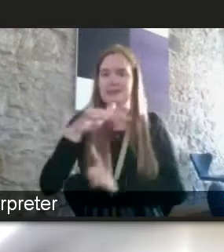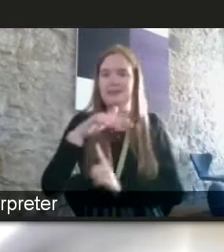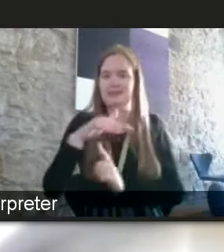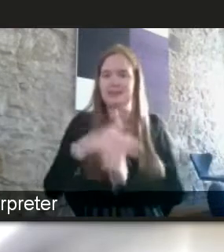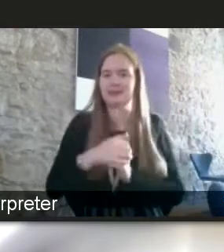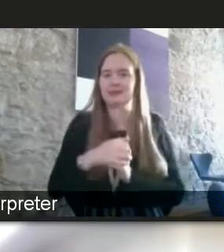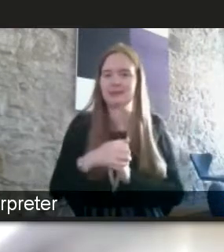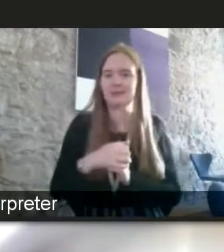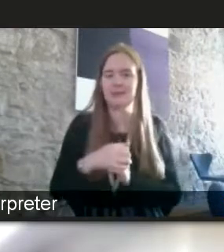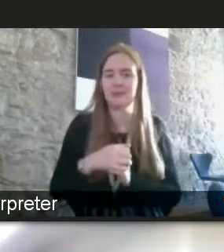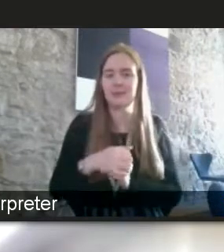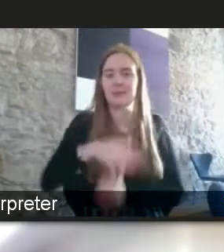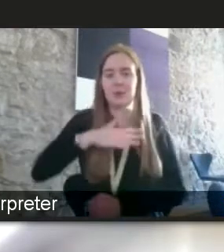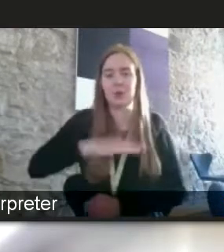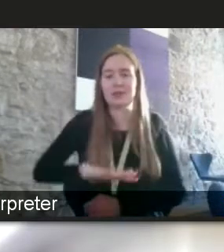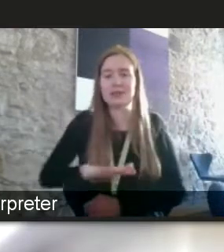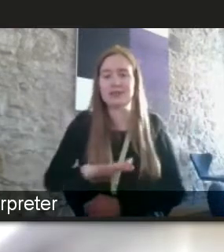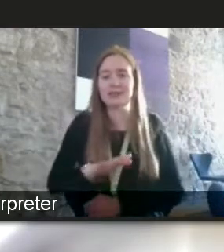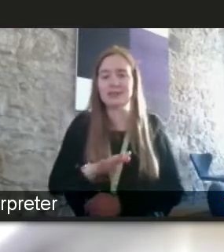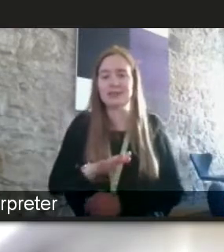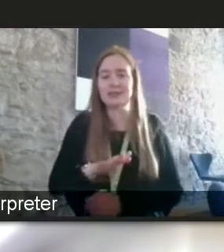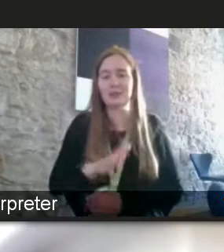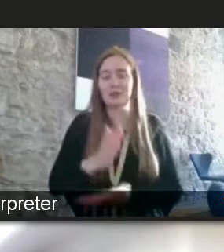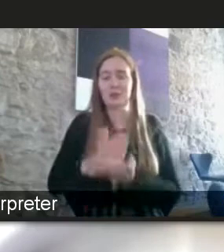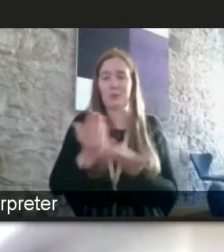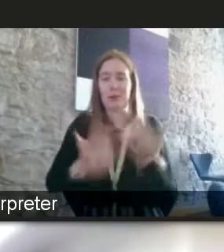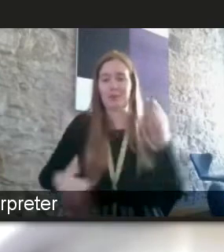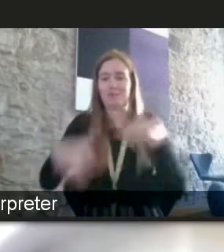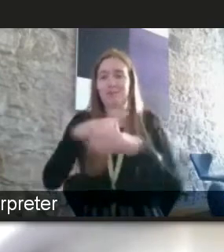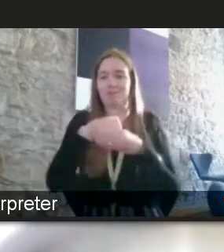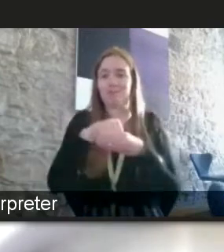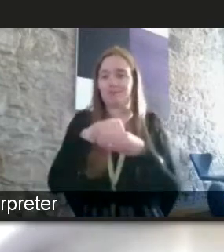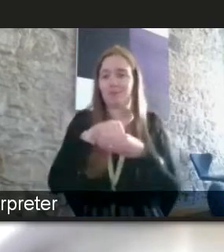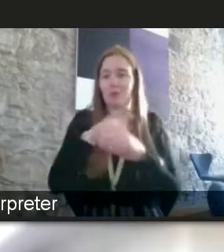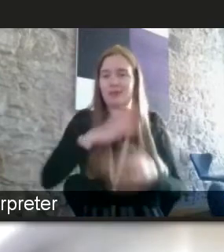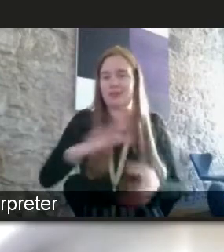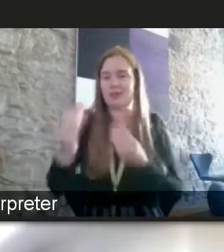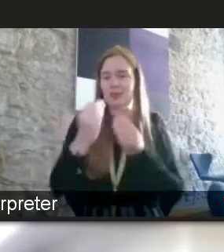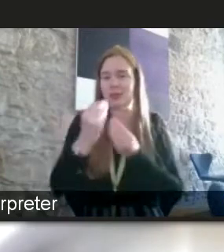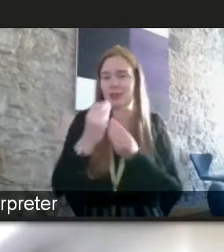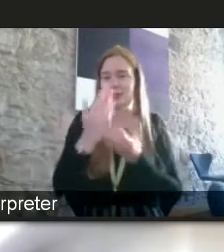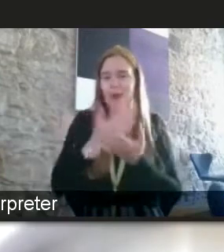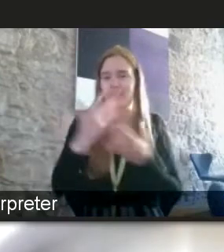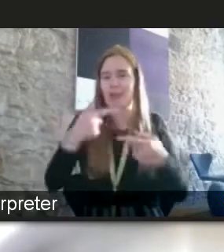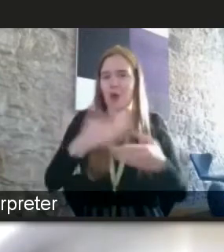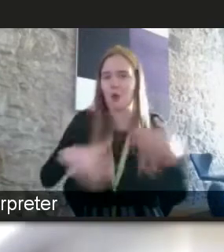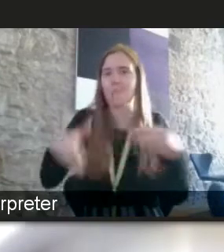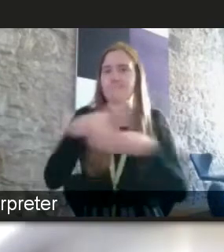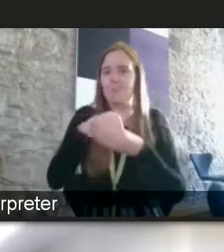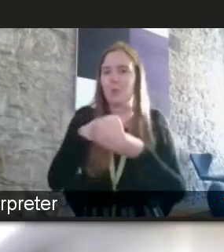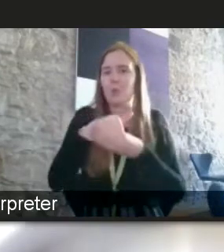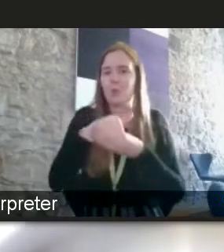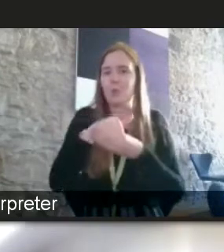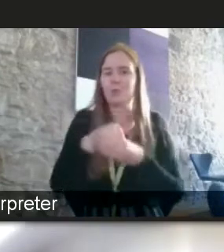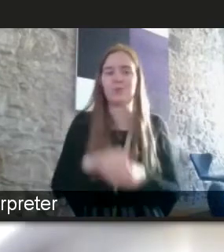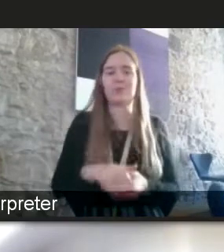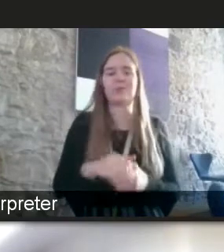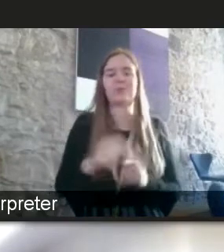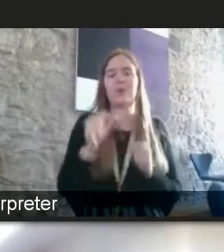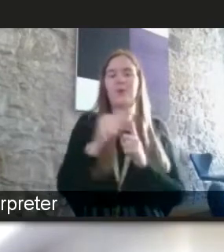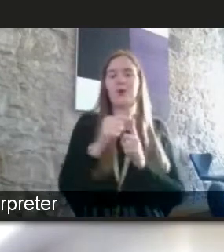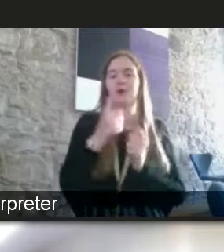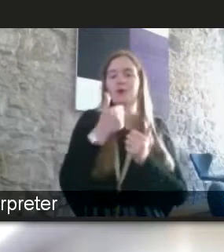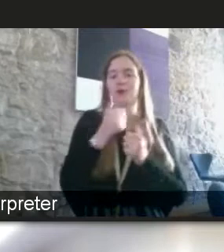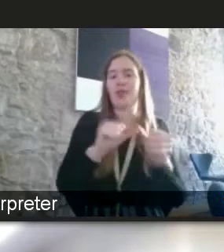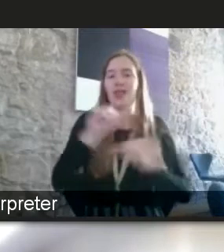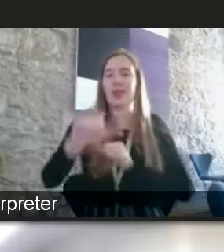we need to have to truly be inclusive that's probably you've led us beautifully onto the next set of questions we've got around